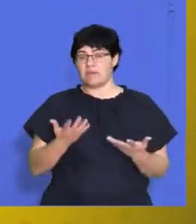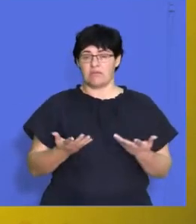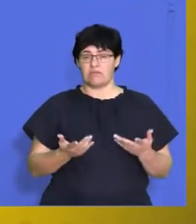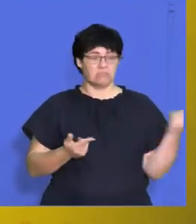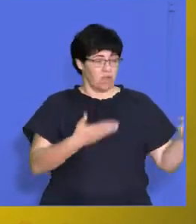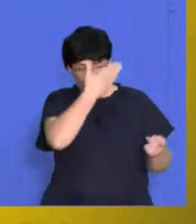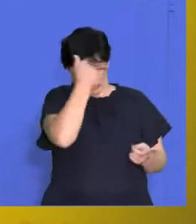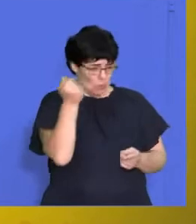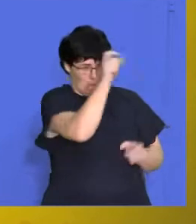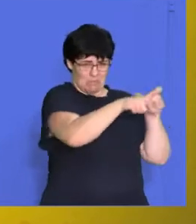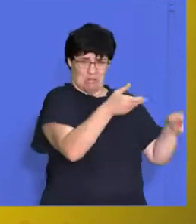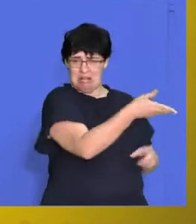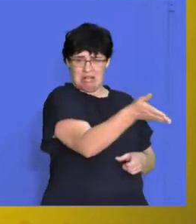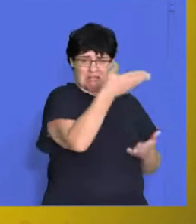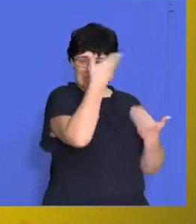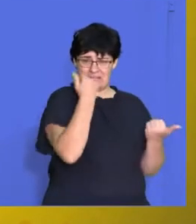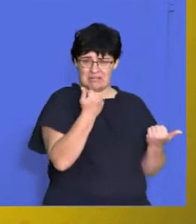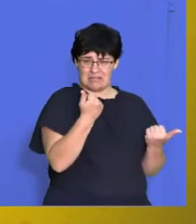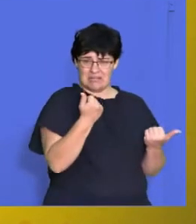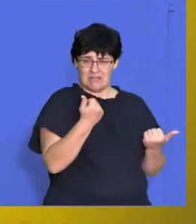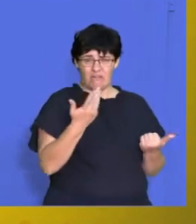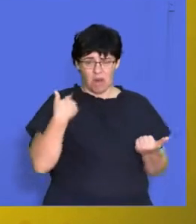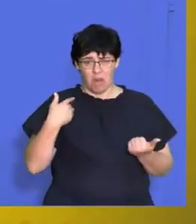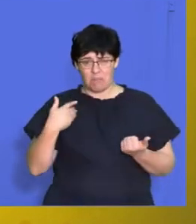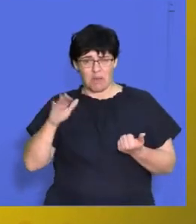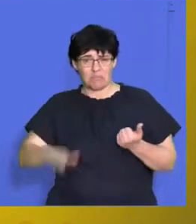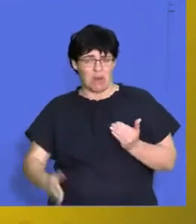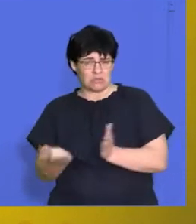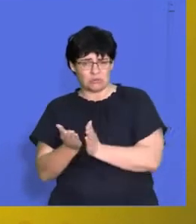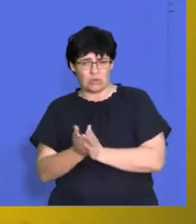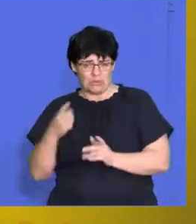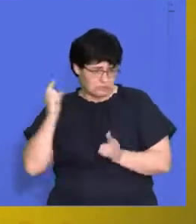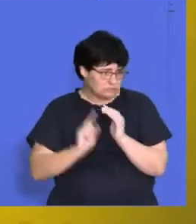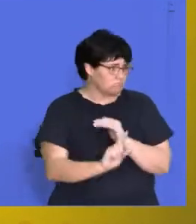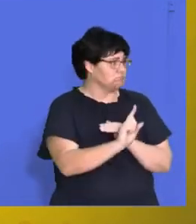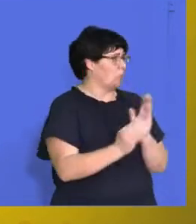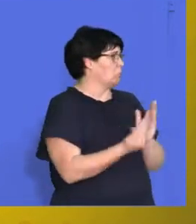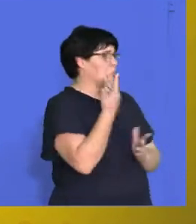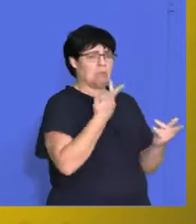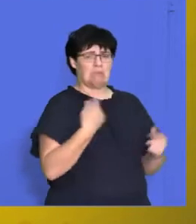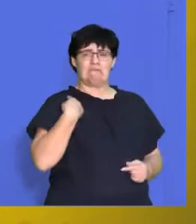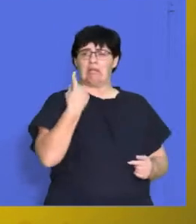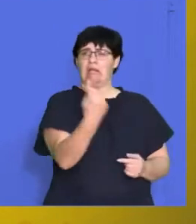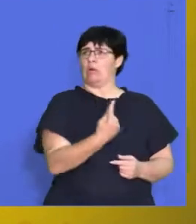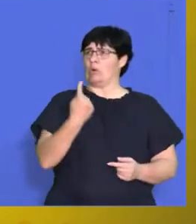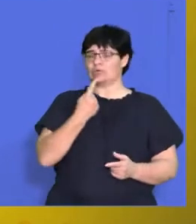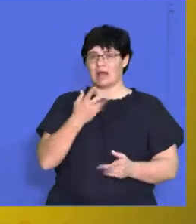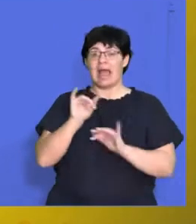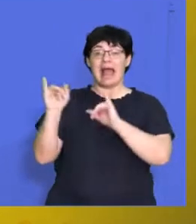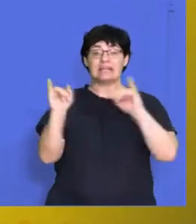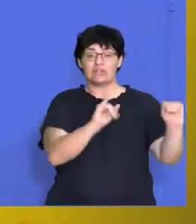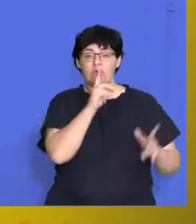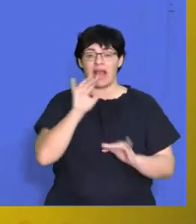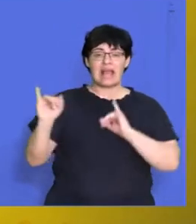didn't know anyone from your primary school so you felt very alone there. Where an induction process helps